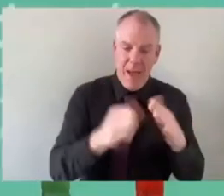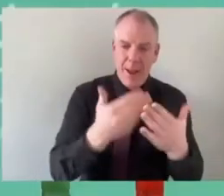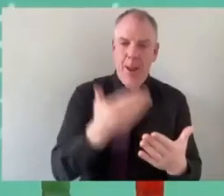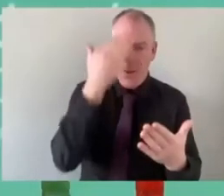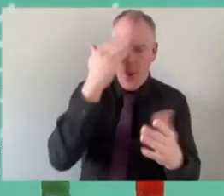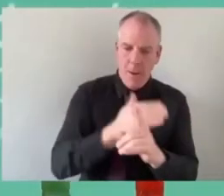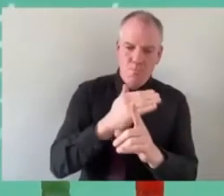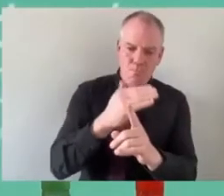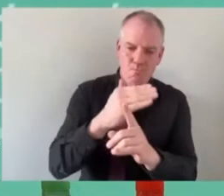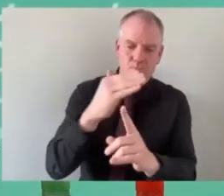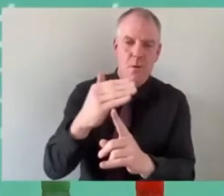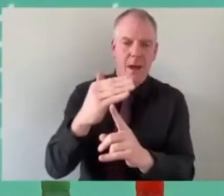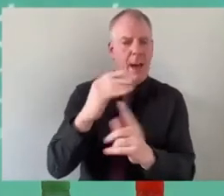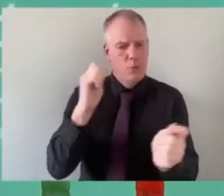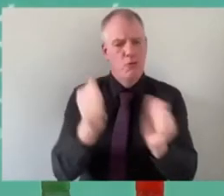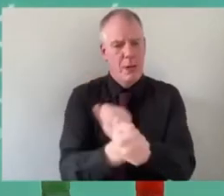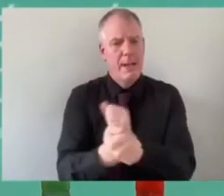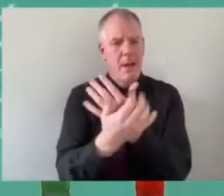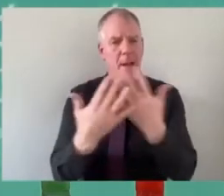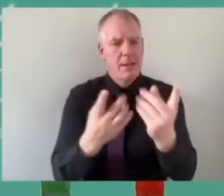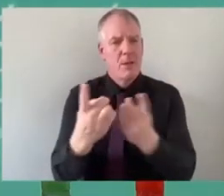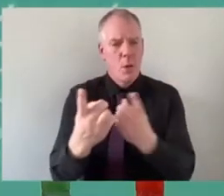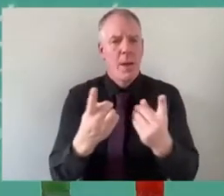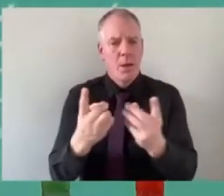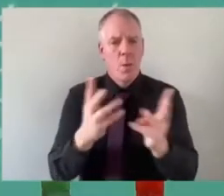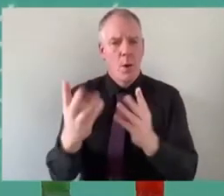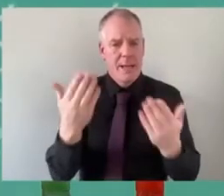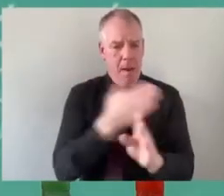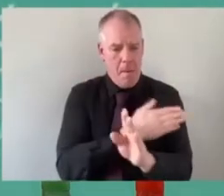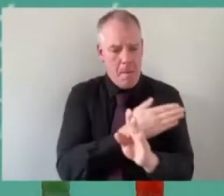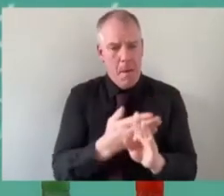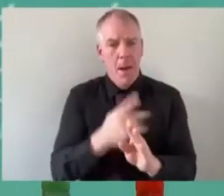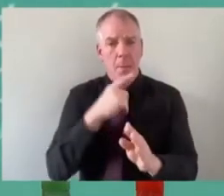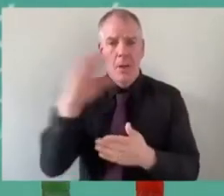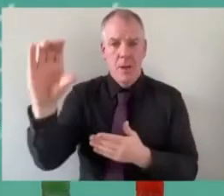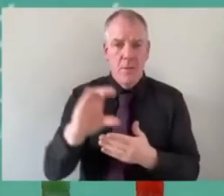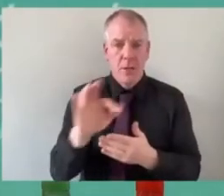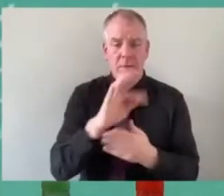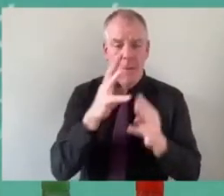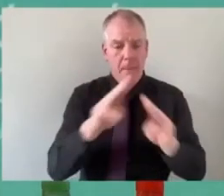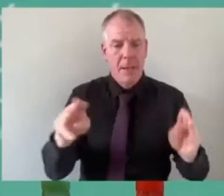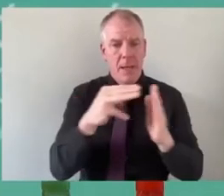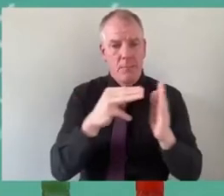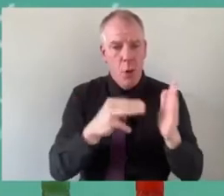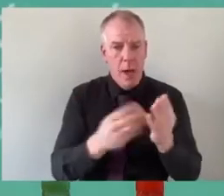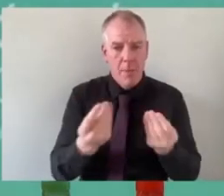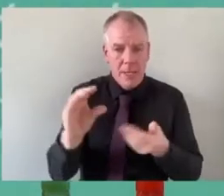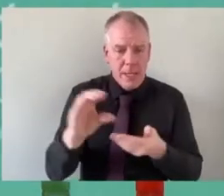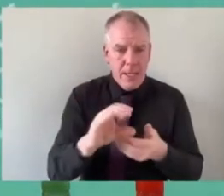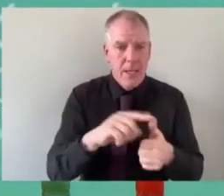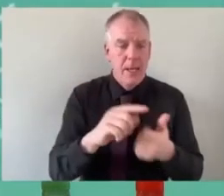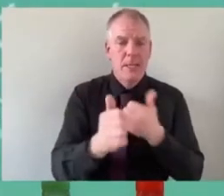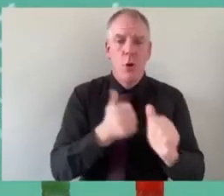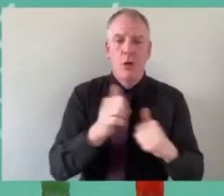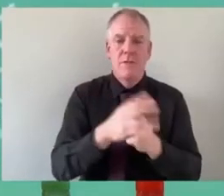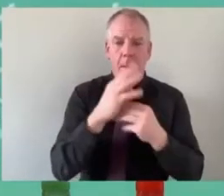evolved in terms of how we've done things but the likes of funding that we've got from the likes of the peace program money and things like that we have sport for peace days the